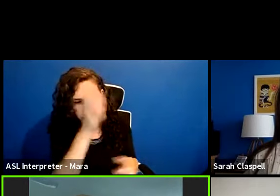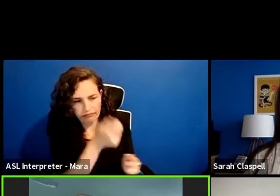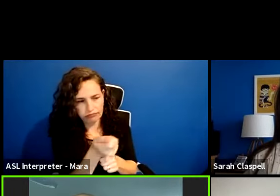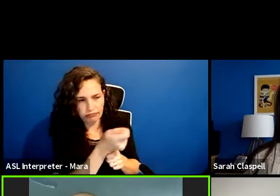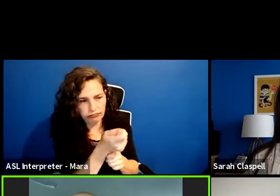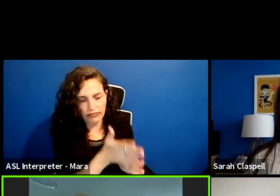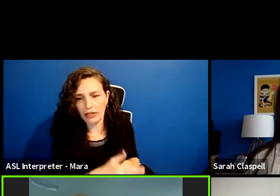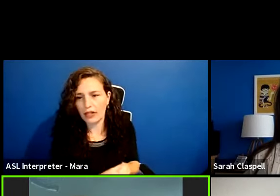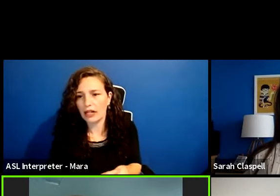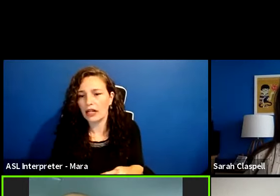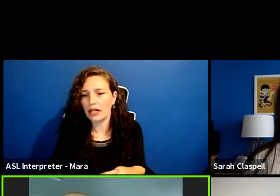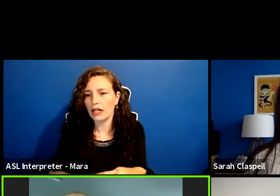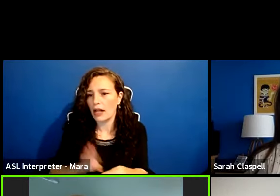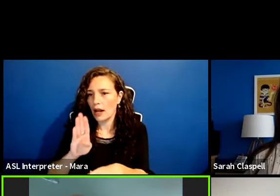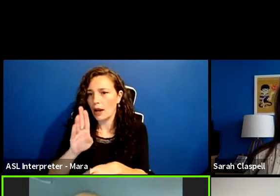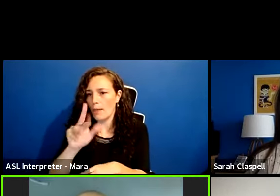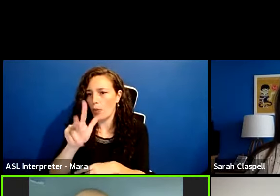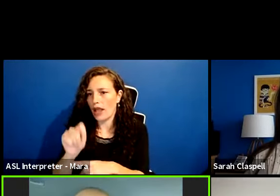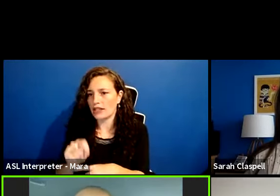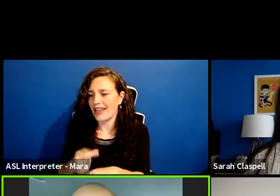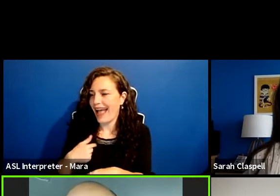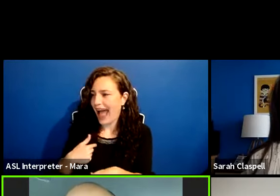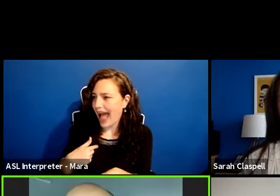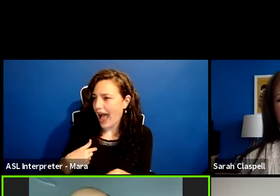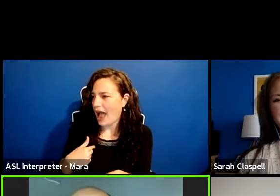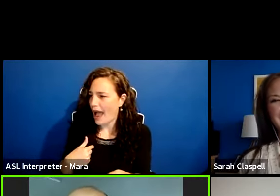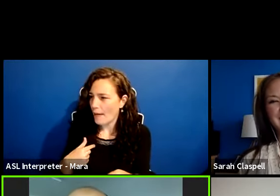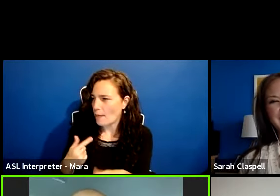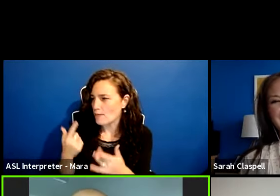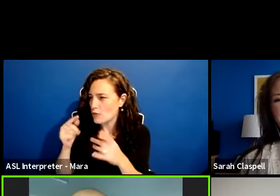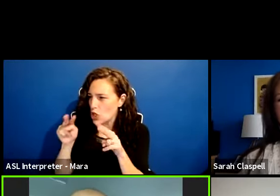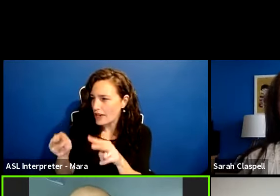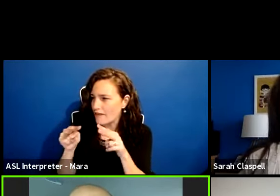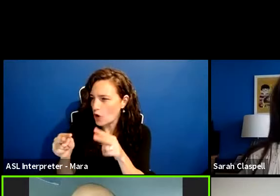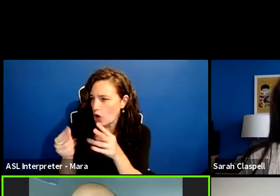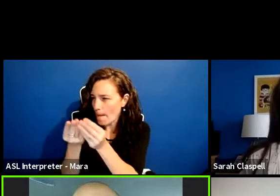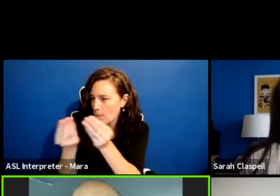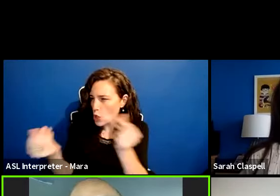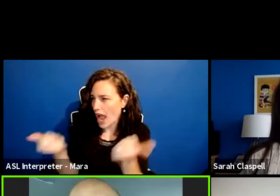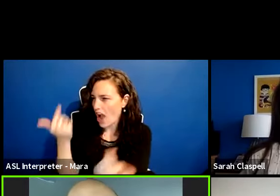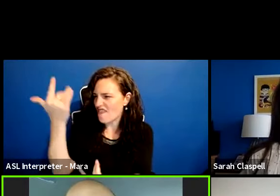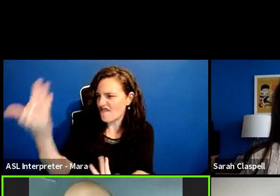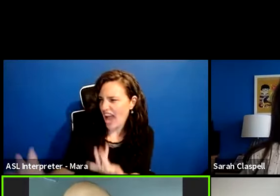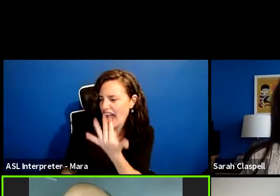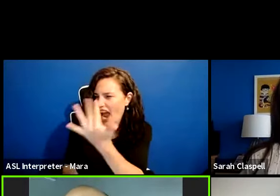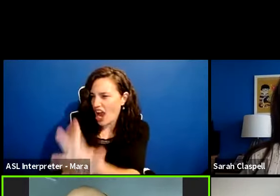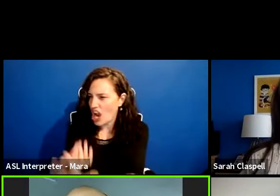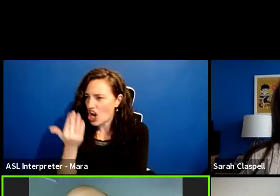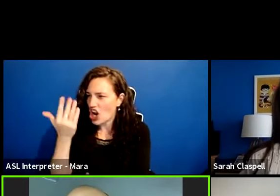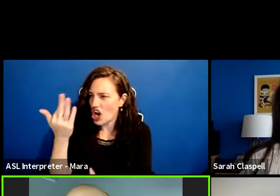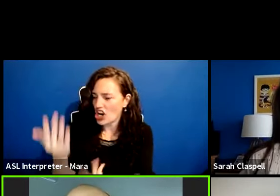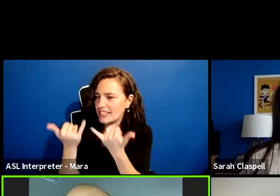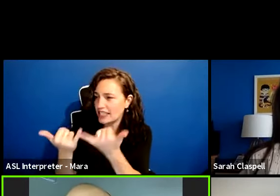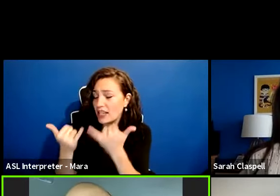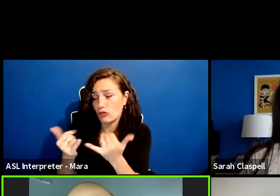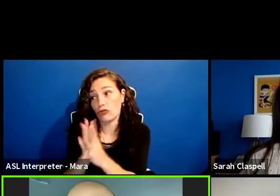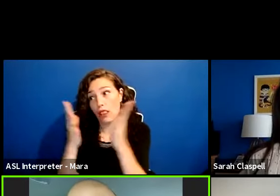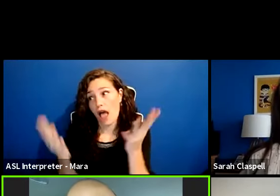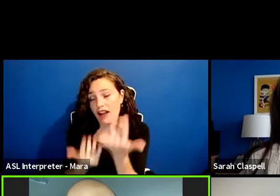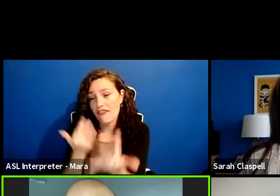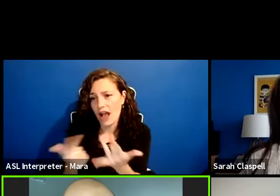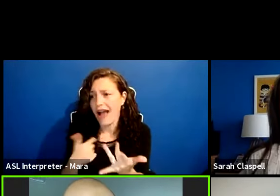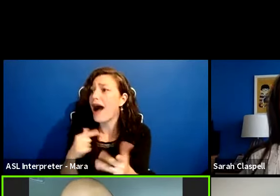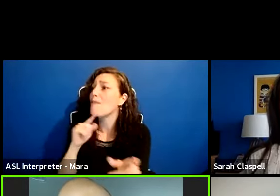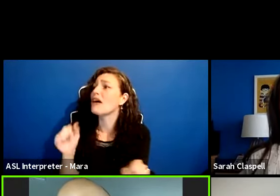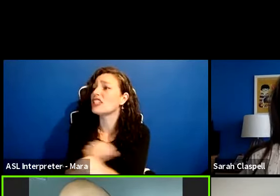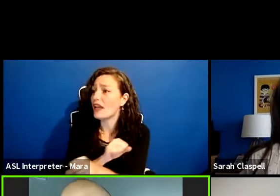Can't wait to put out fires today. So many fires. I'm going to definitely do something